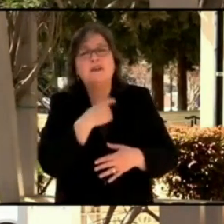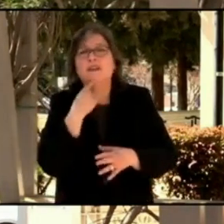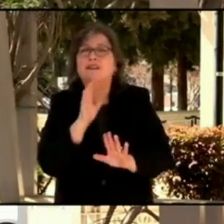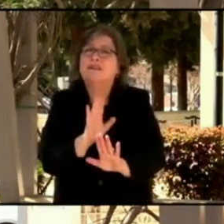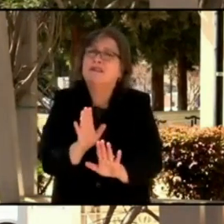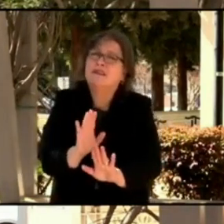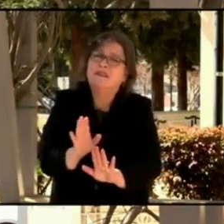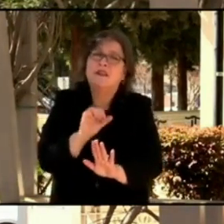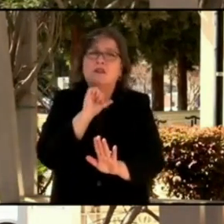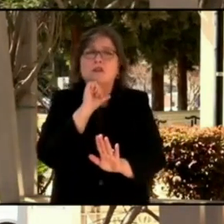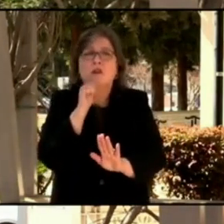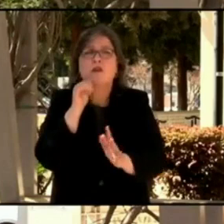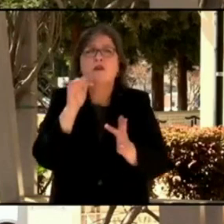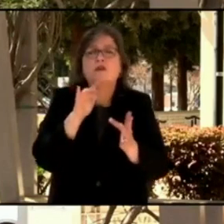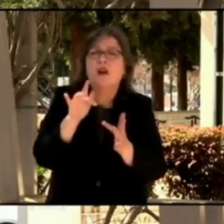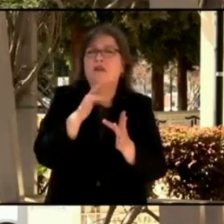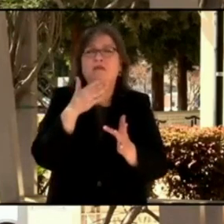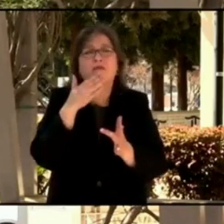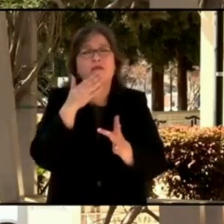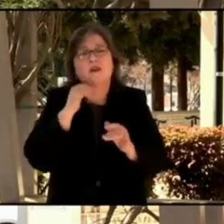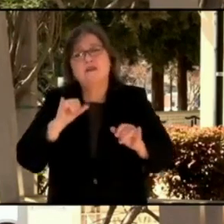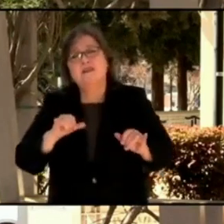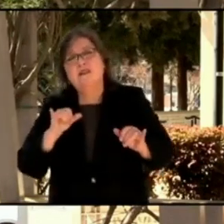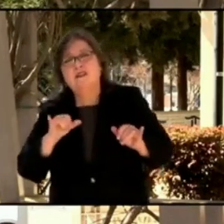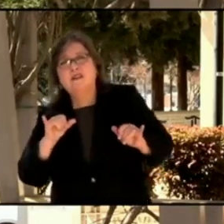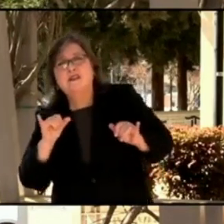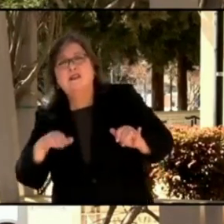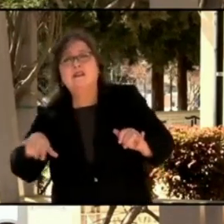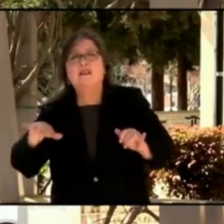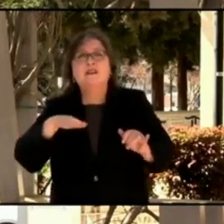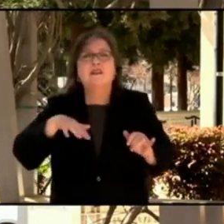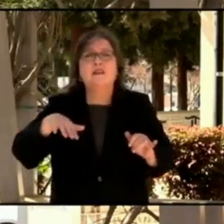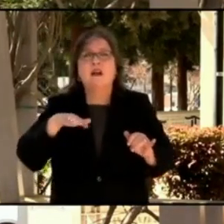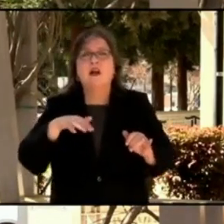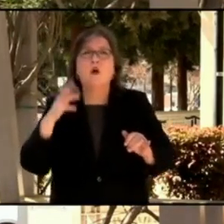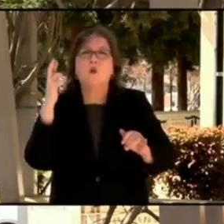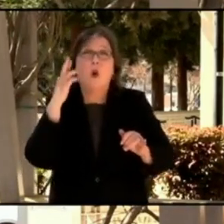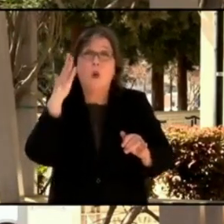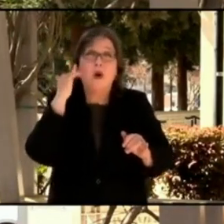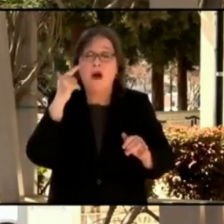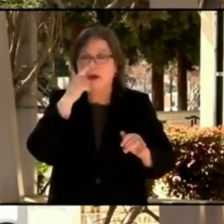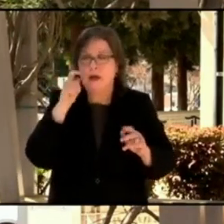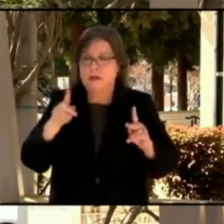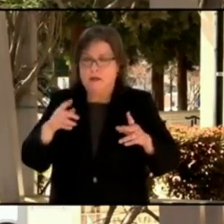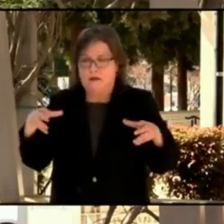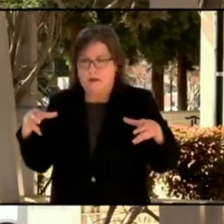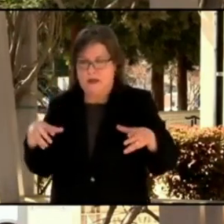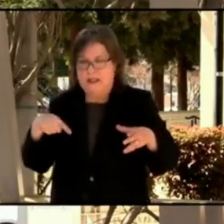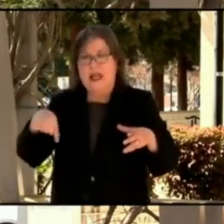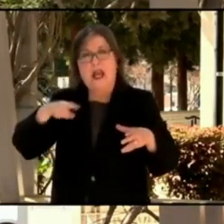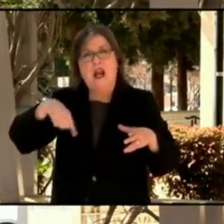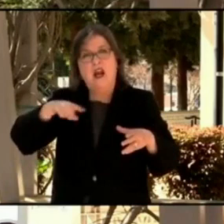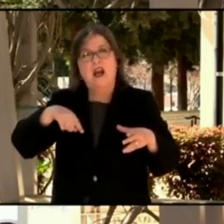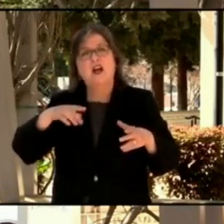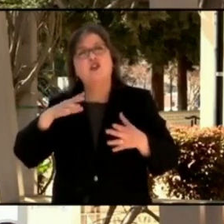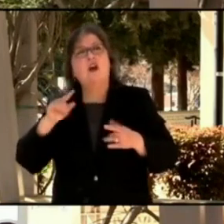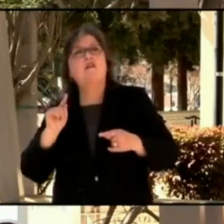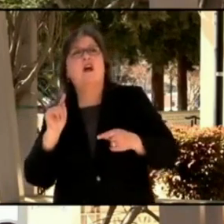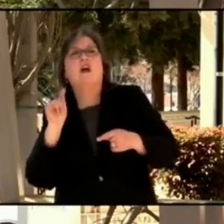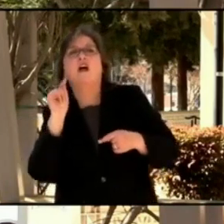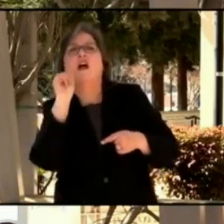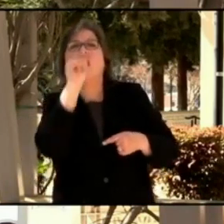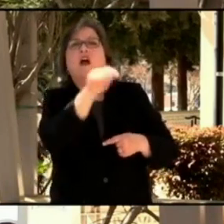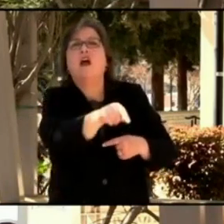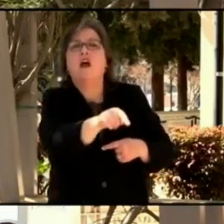travel exposes people who live in one area, go to another area, may pick up a new